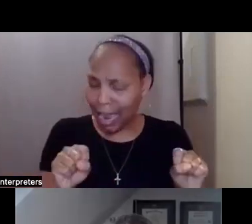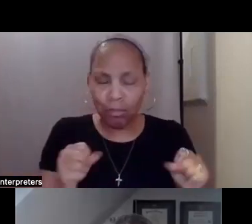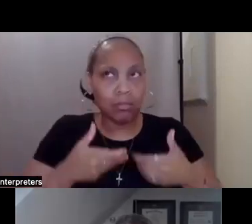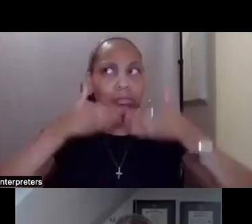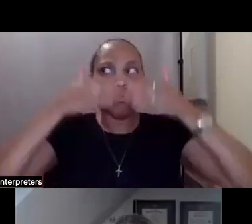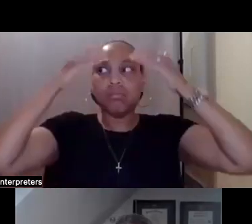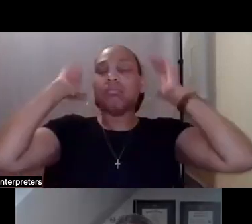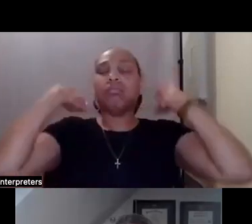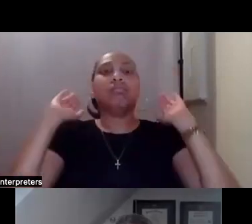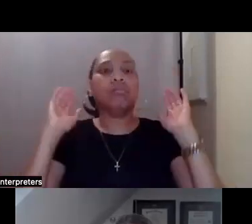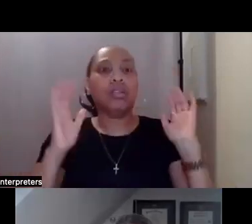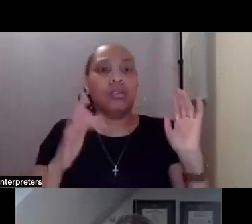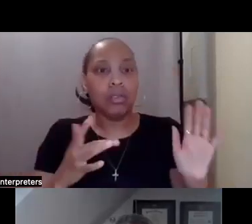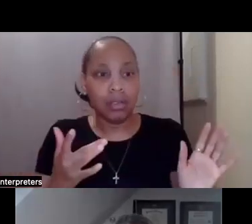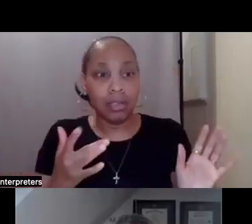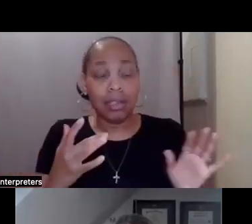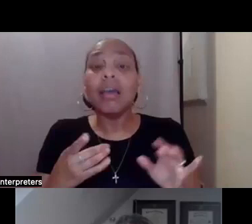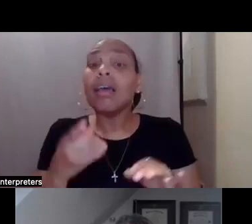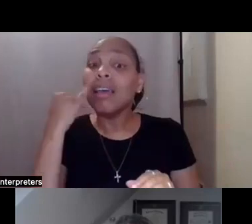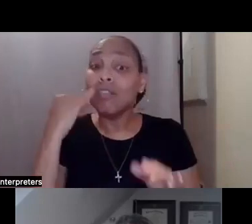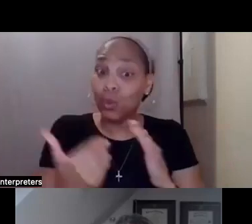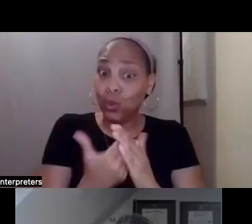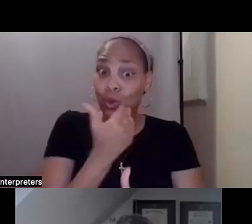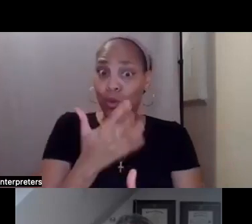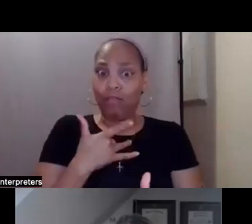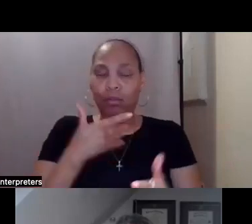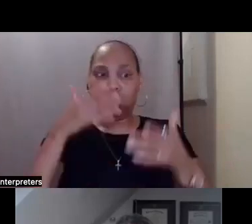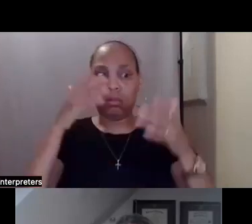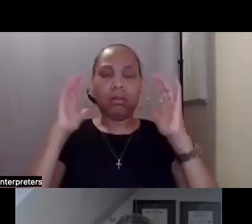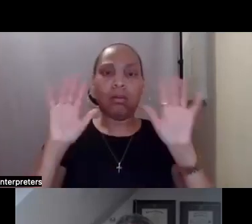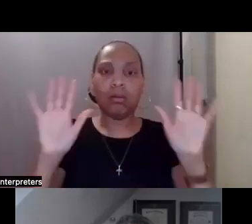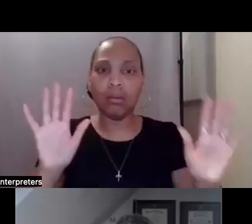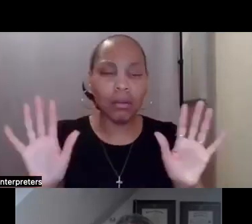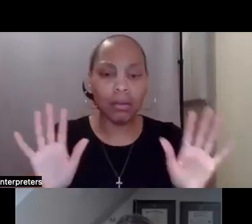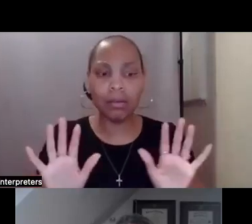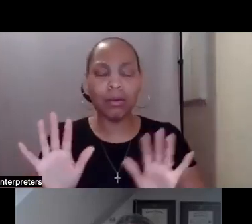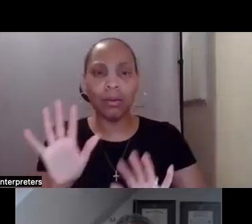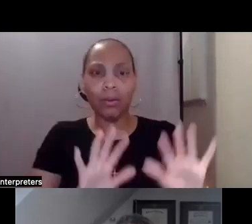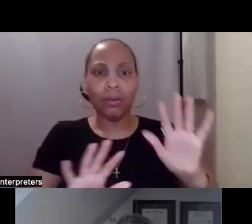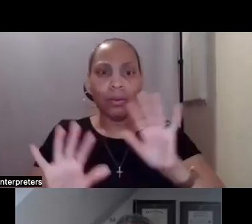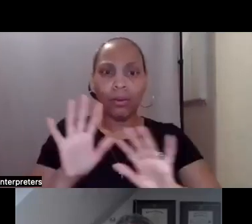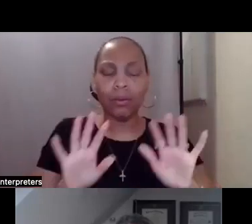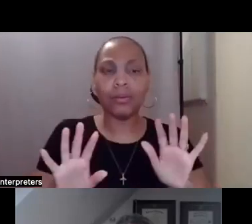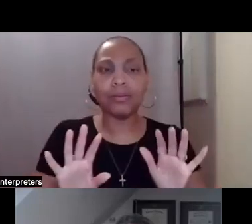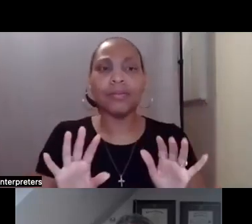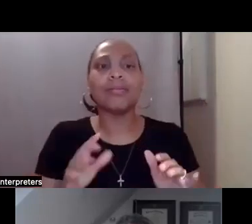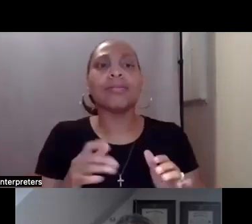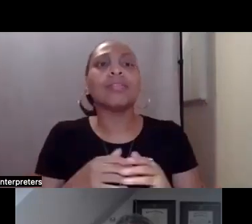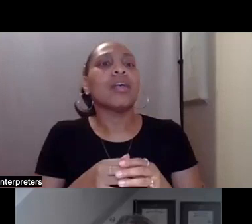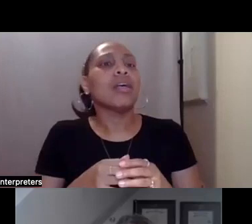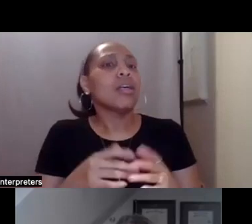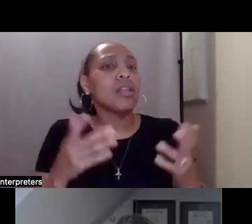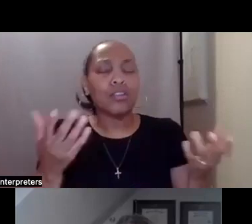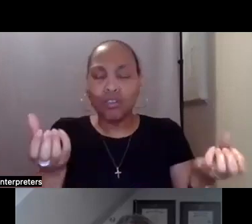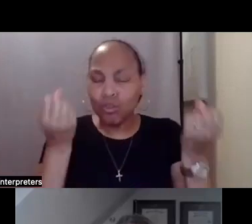coming at you, especially being new to the system and starting, you know, at the very first step, there's all of